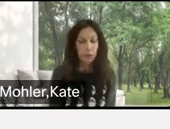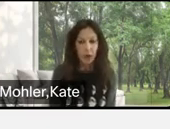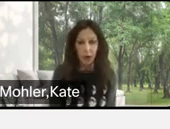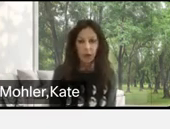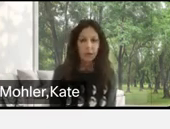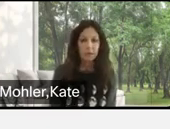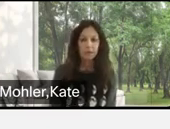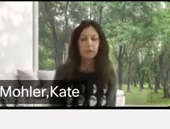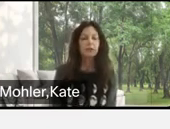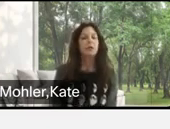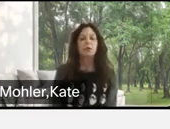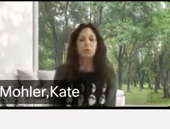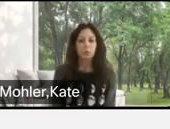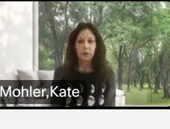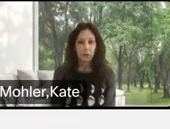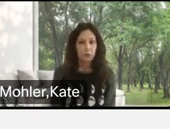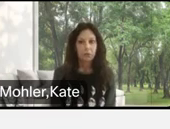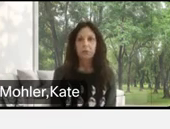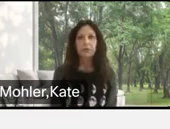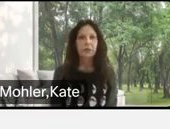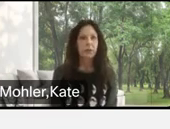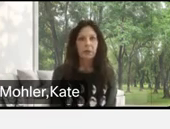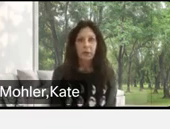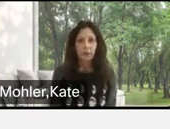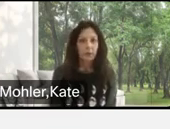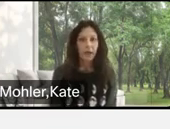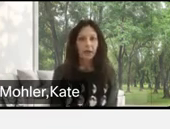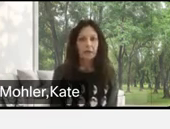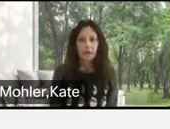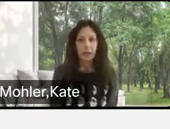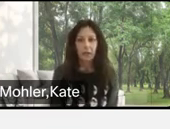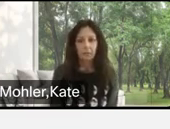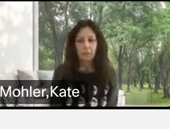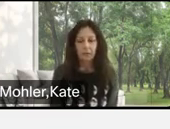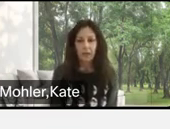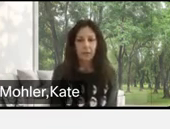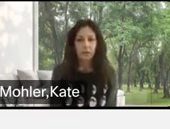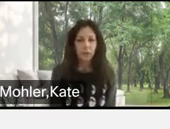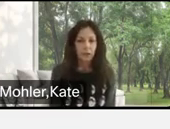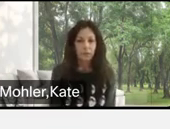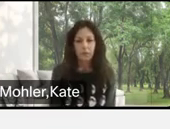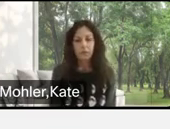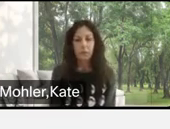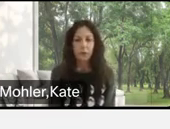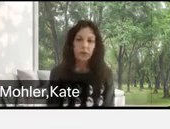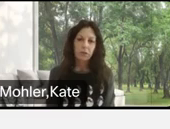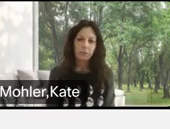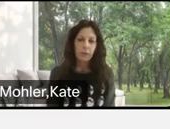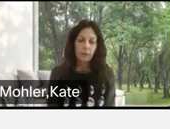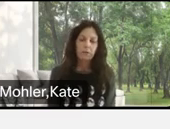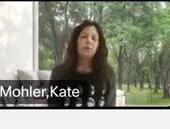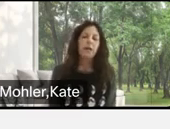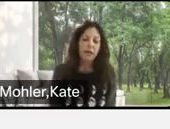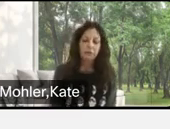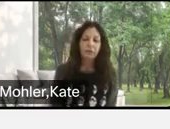getting into a car easily, you know, traversing the land and, and getting to a physical location.